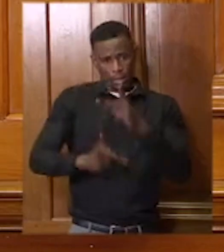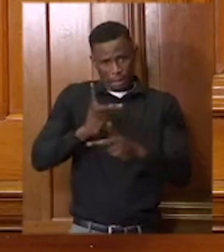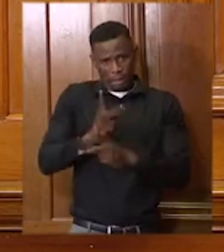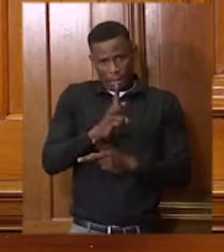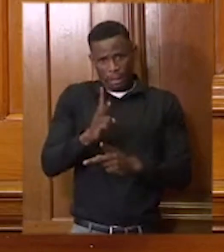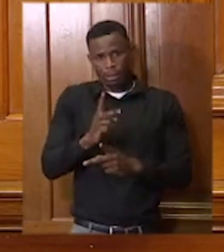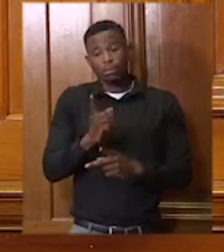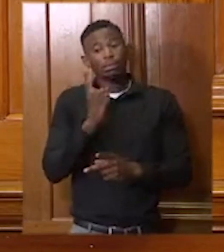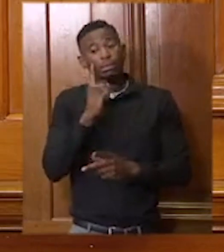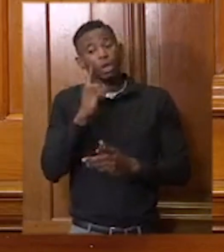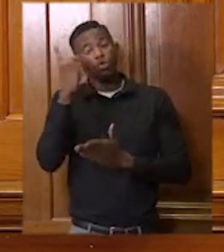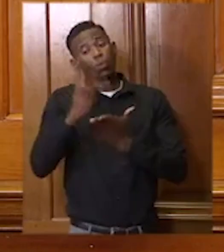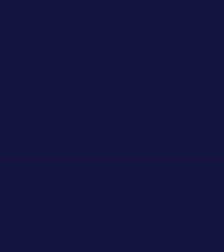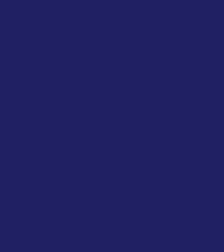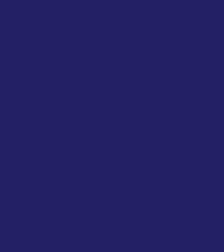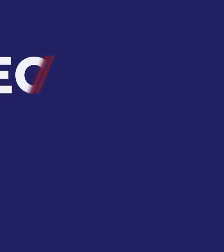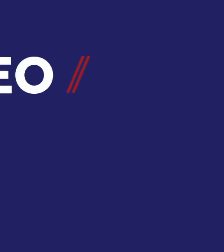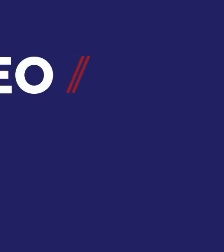on the state of the pandemic.